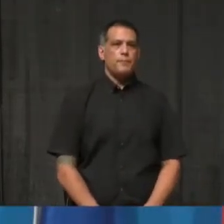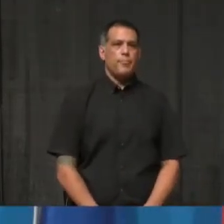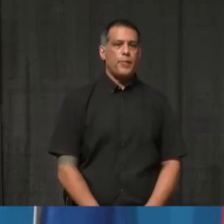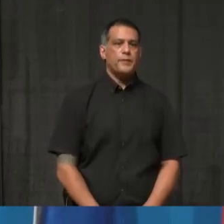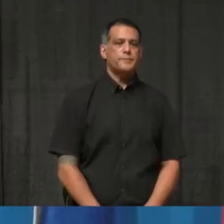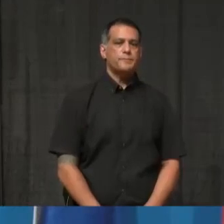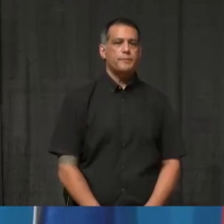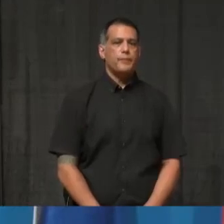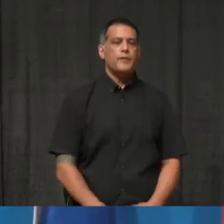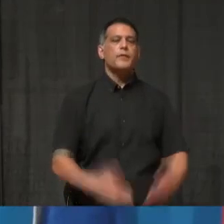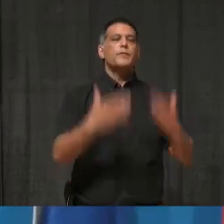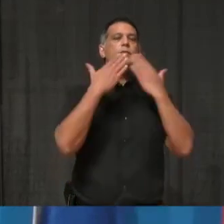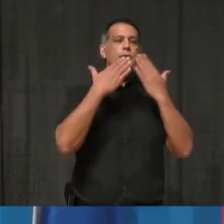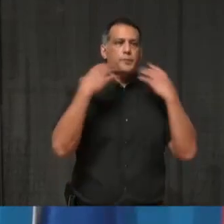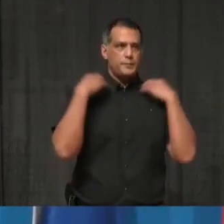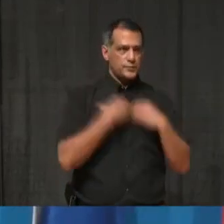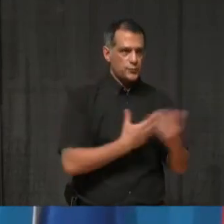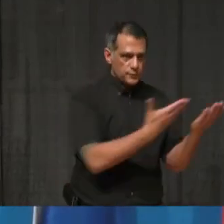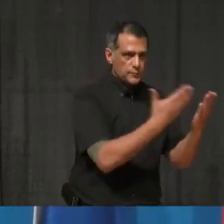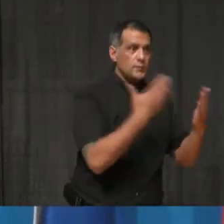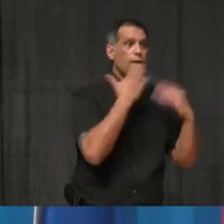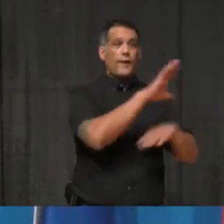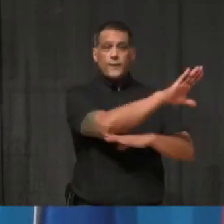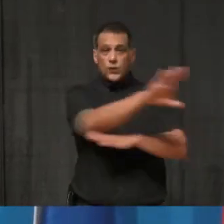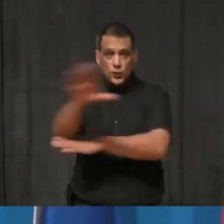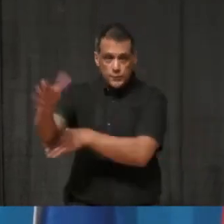Thank you, Madam Mayor, and good afternoon.